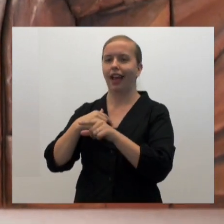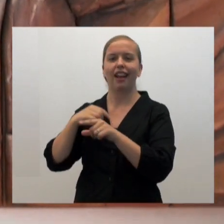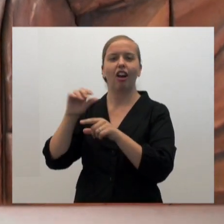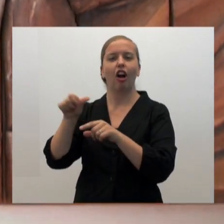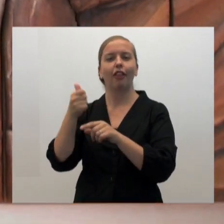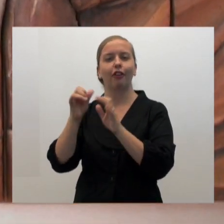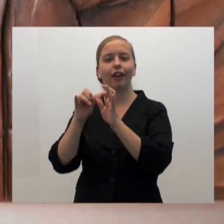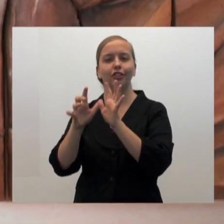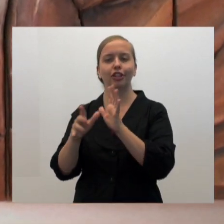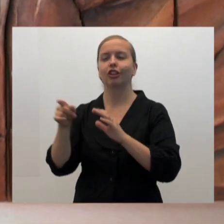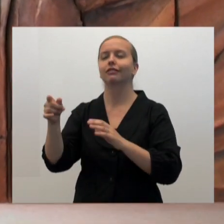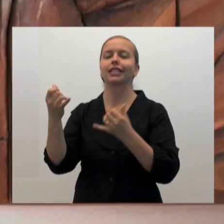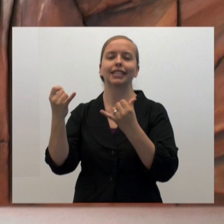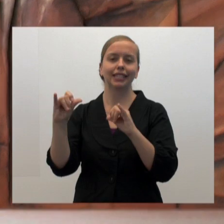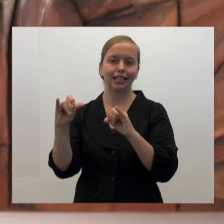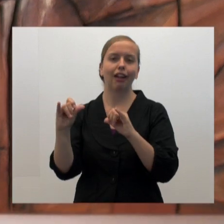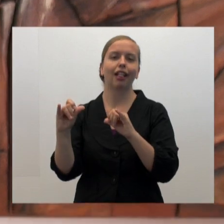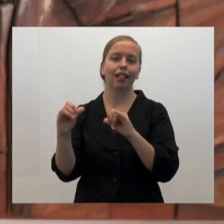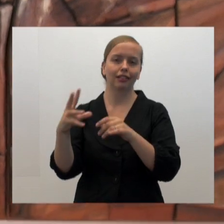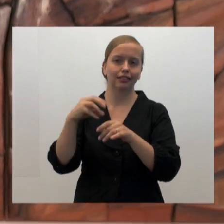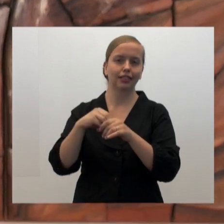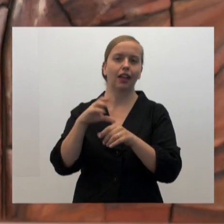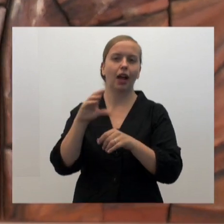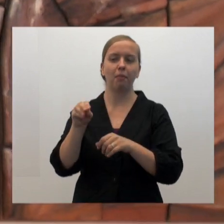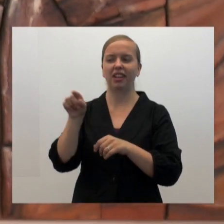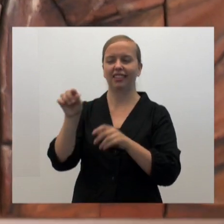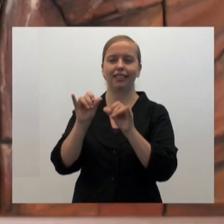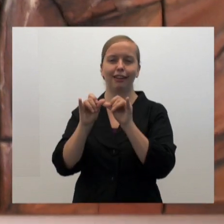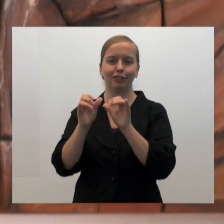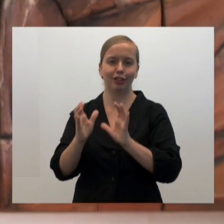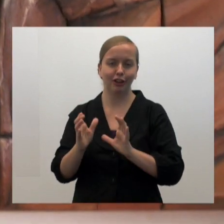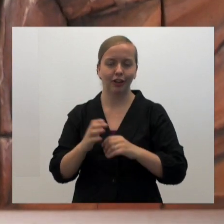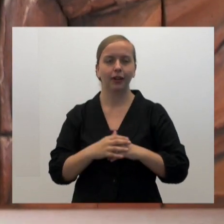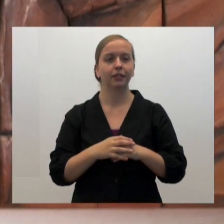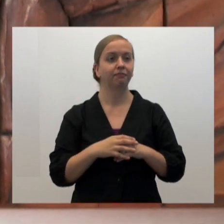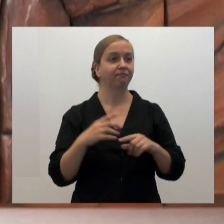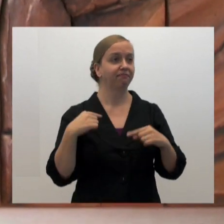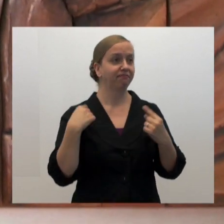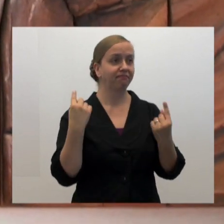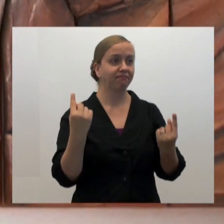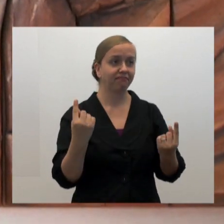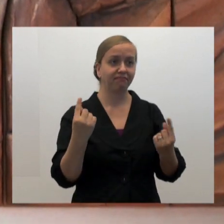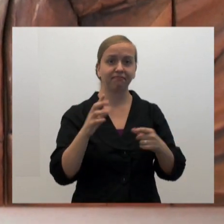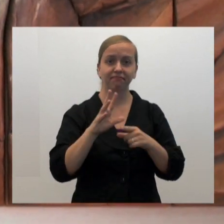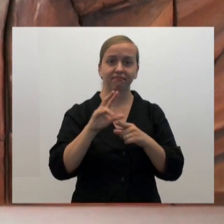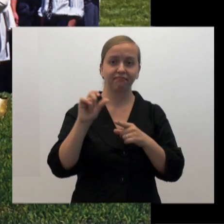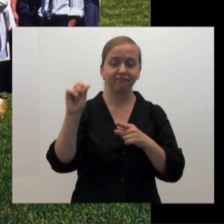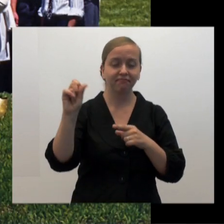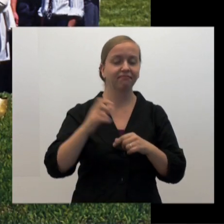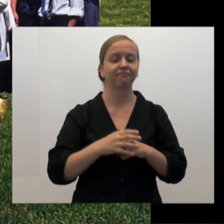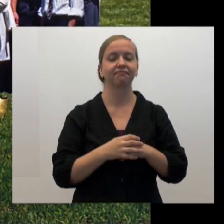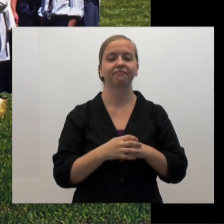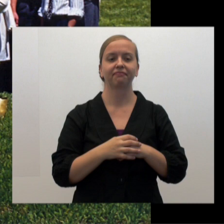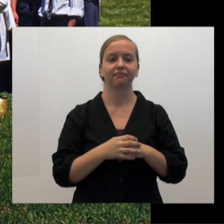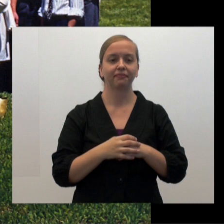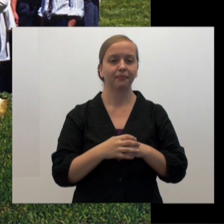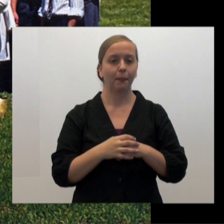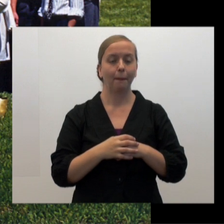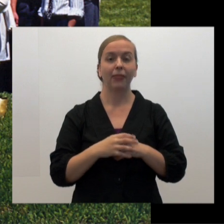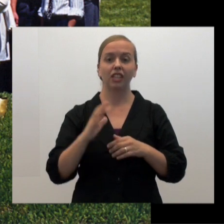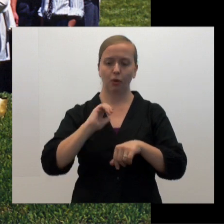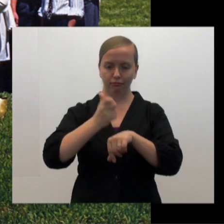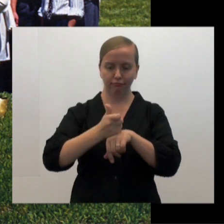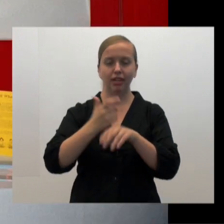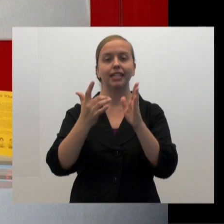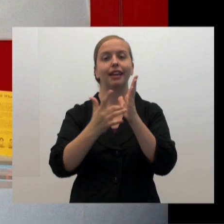working with, who's still with the company, and that started the whole thing rolling. We set up our